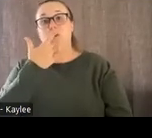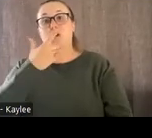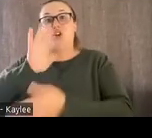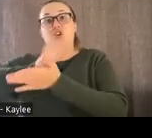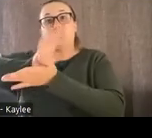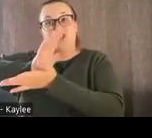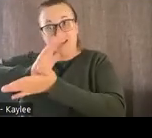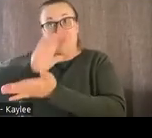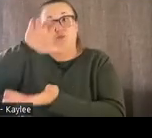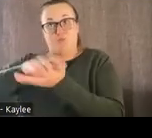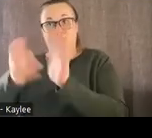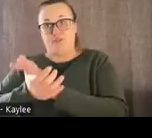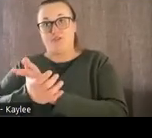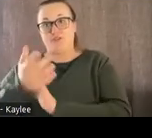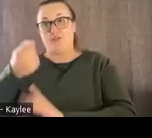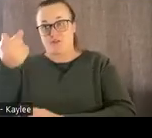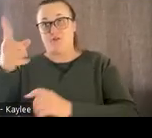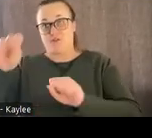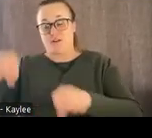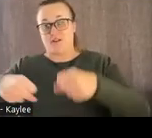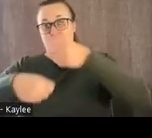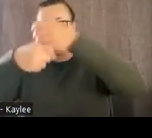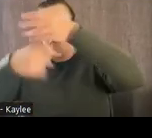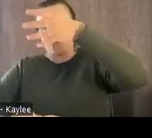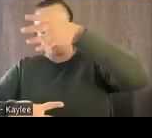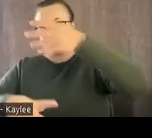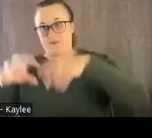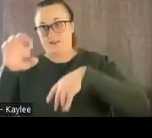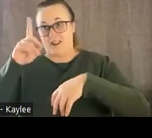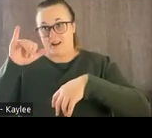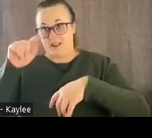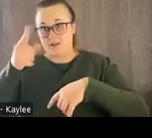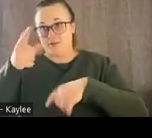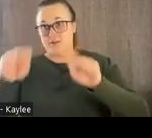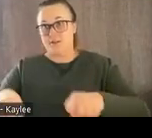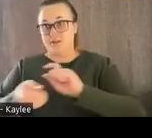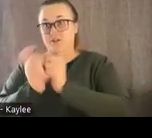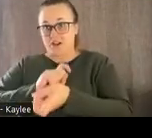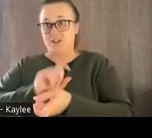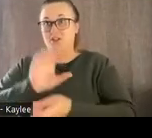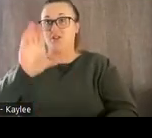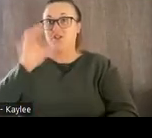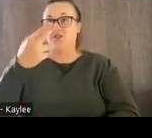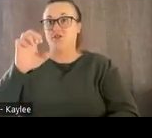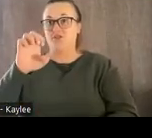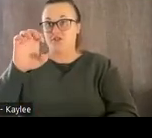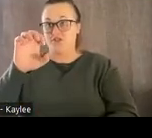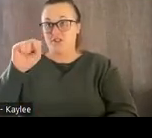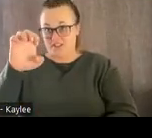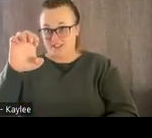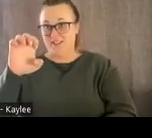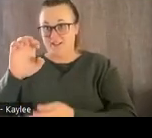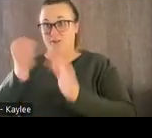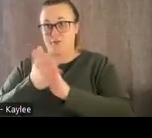page and you would just come in here and you can change the label. And I can write cheeseburger.